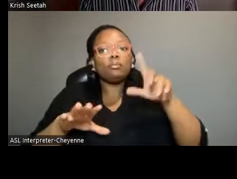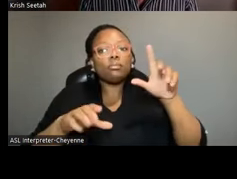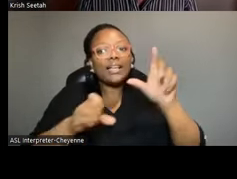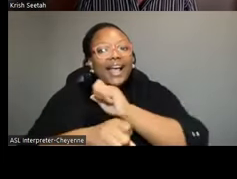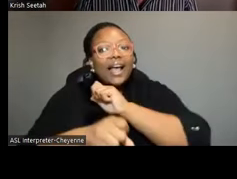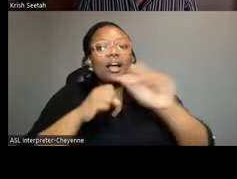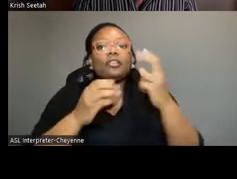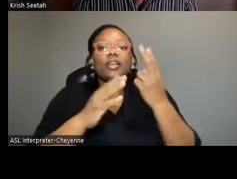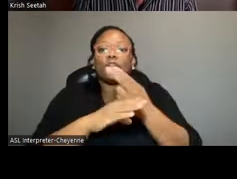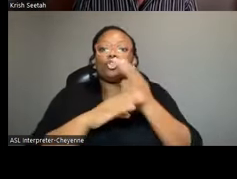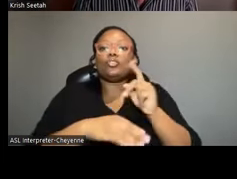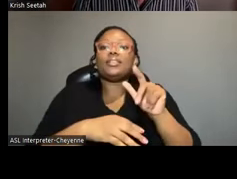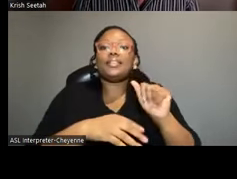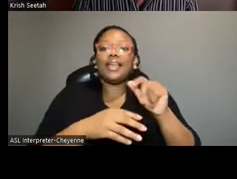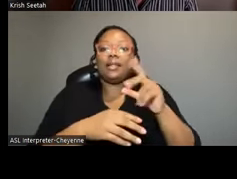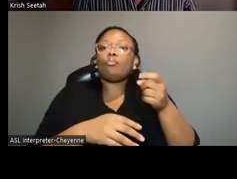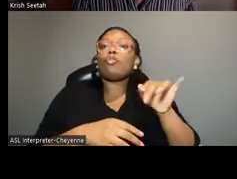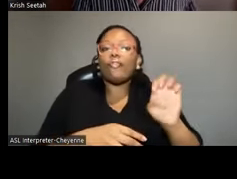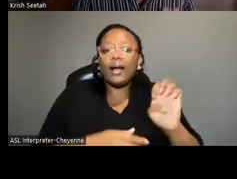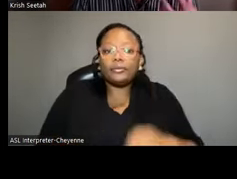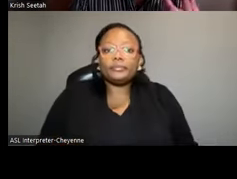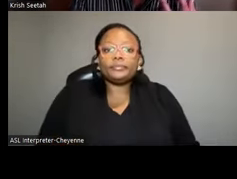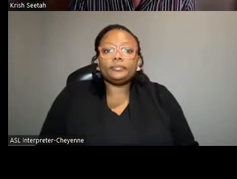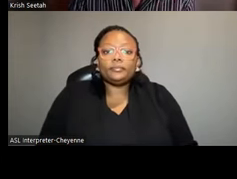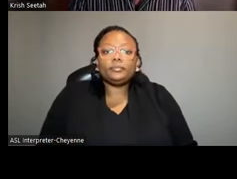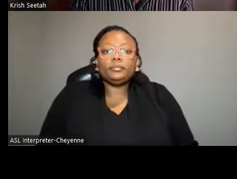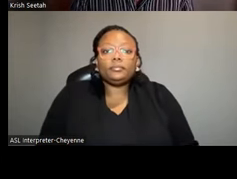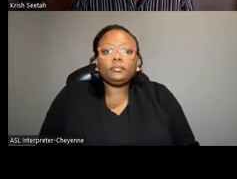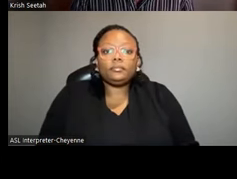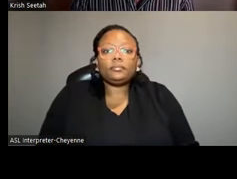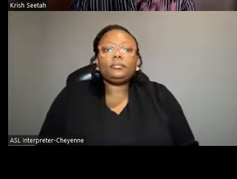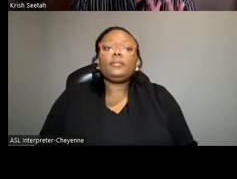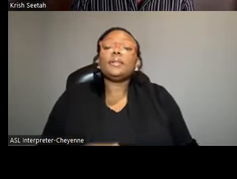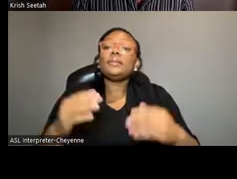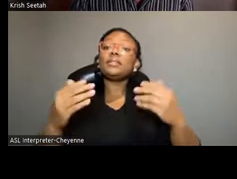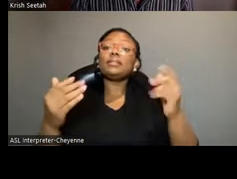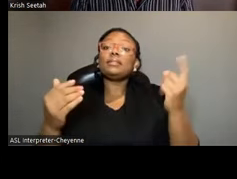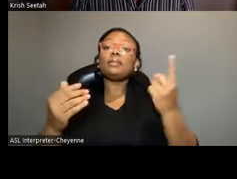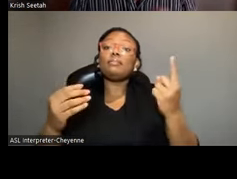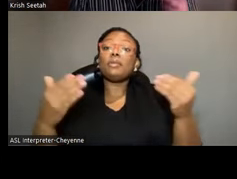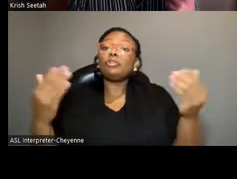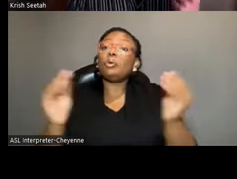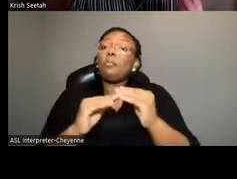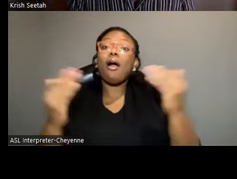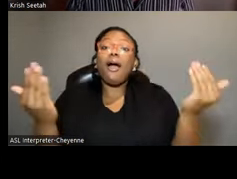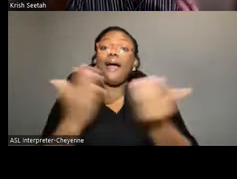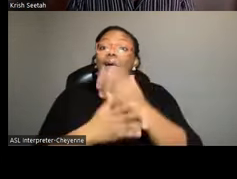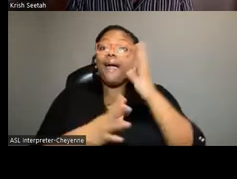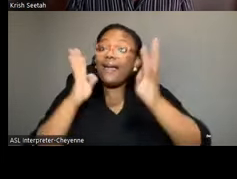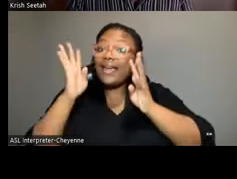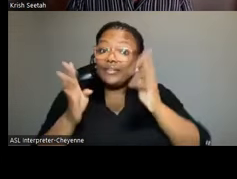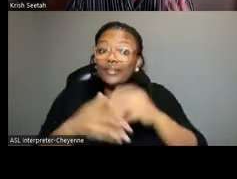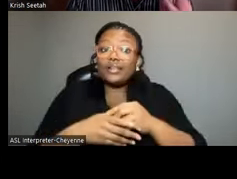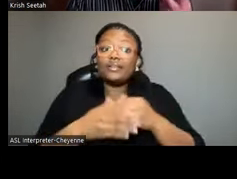usable dating profile. Something much more innovative is actually the use of